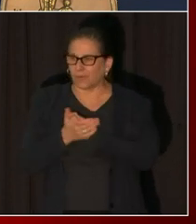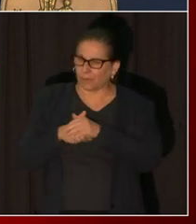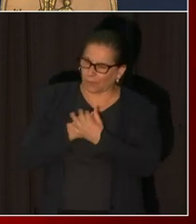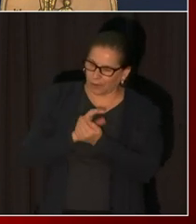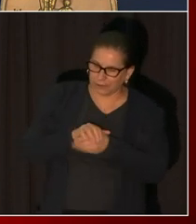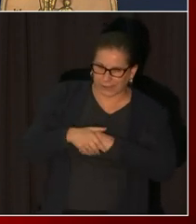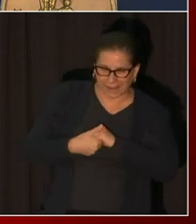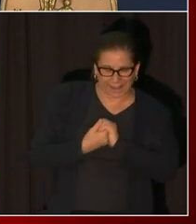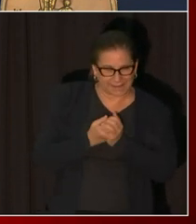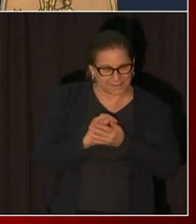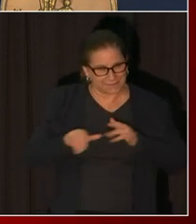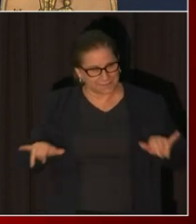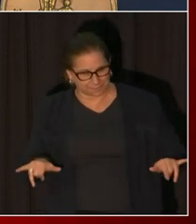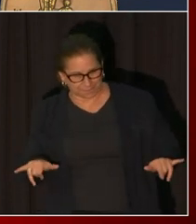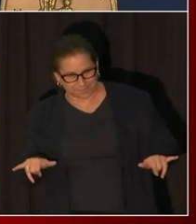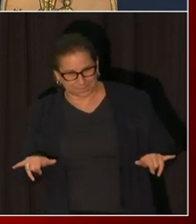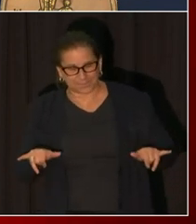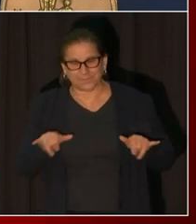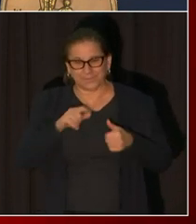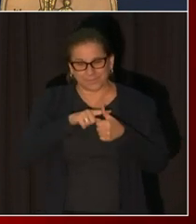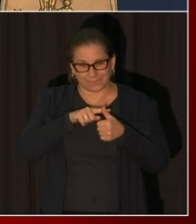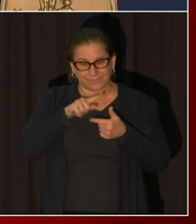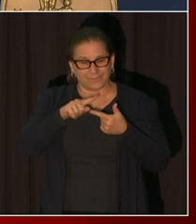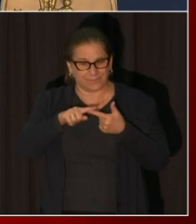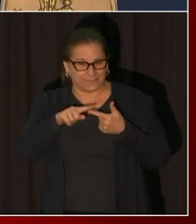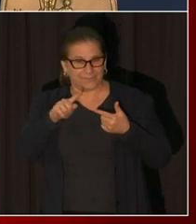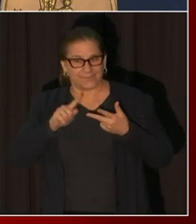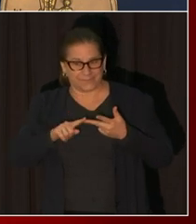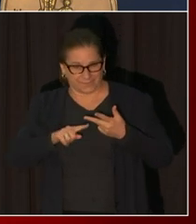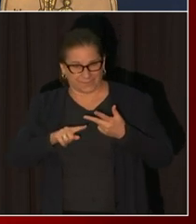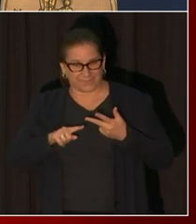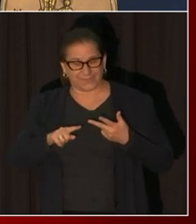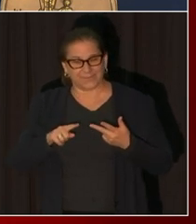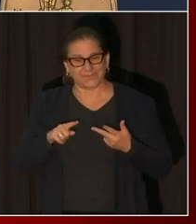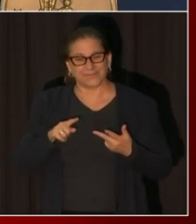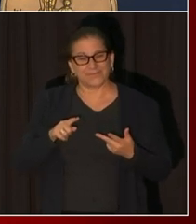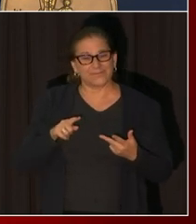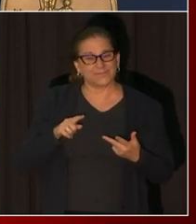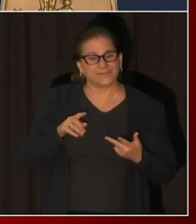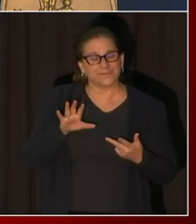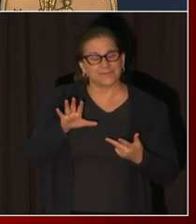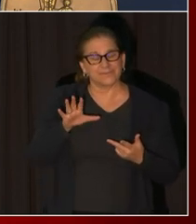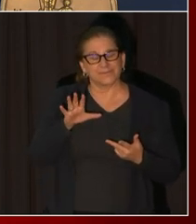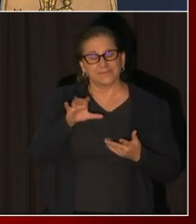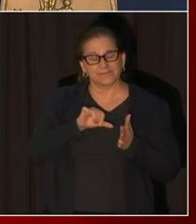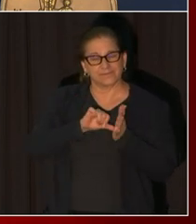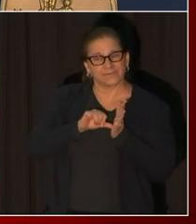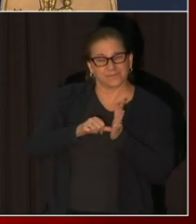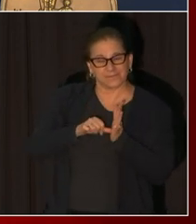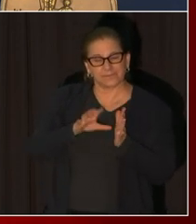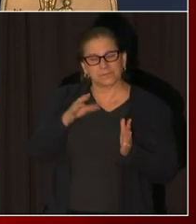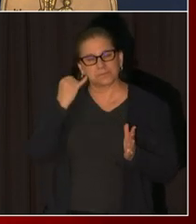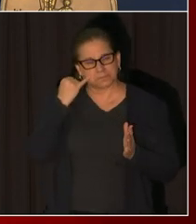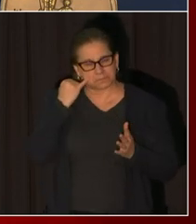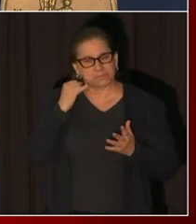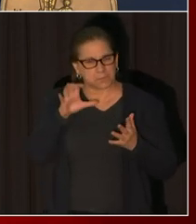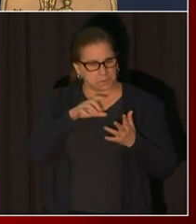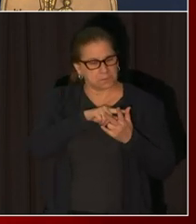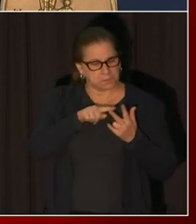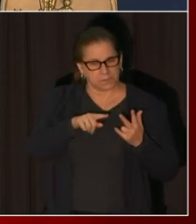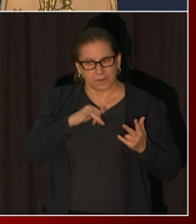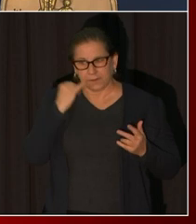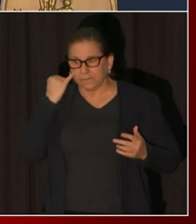Also it goes without saying but I'll say it anyway that if you're sick stay home because none of this